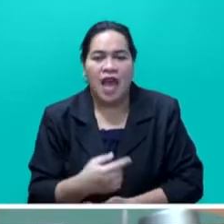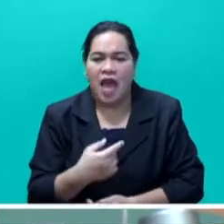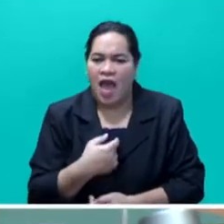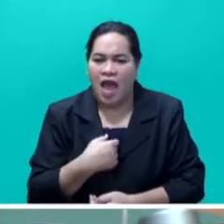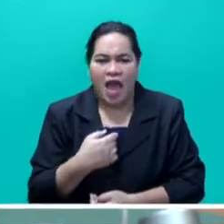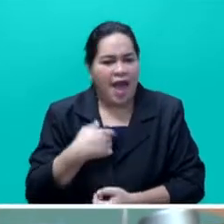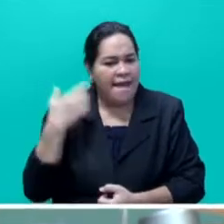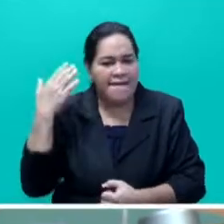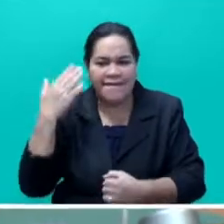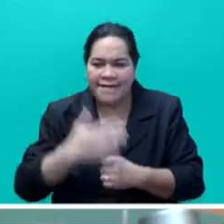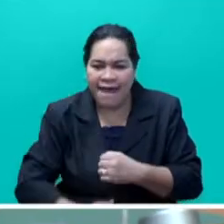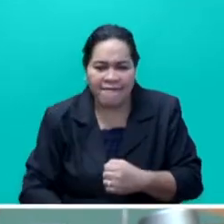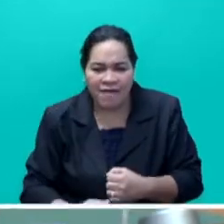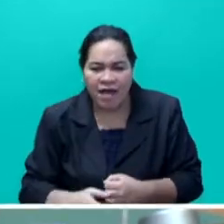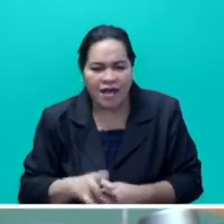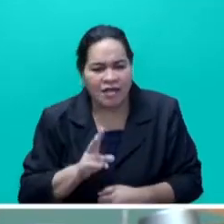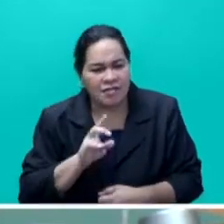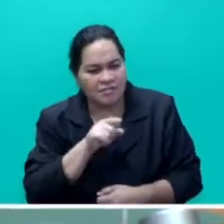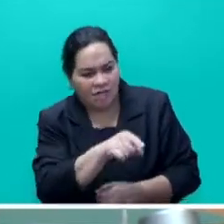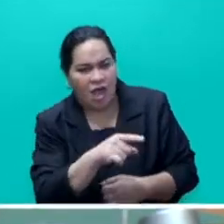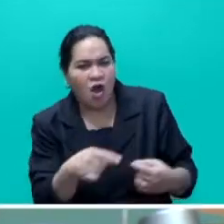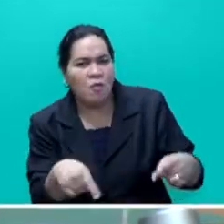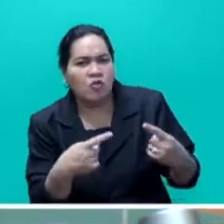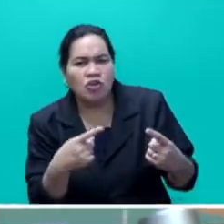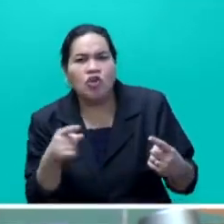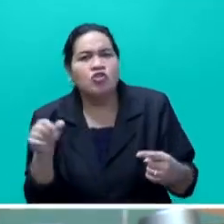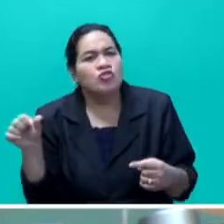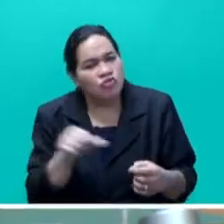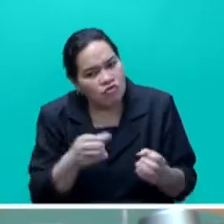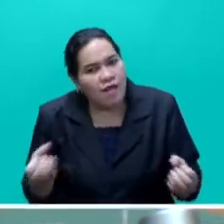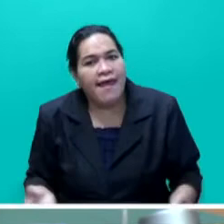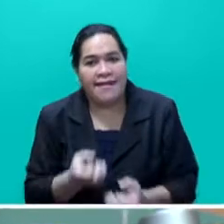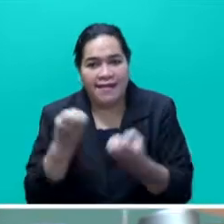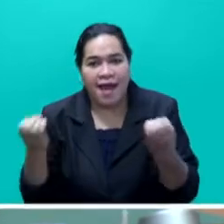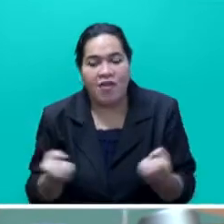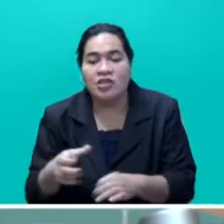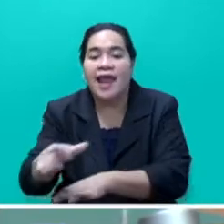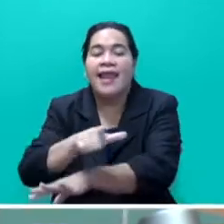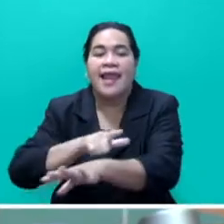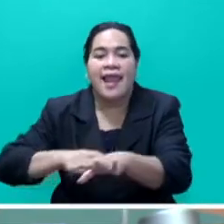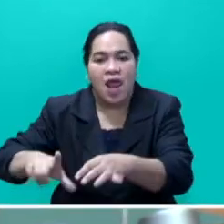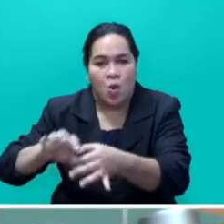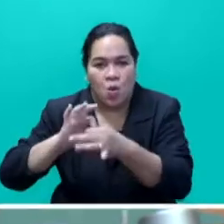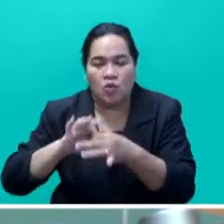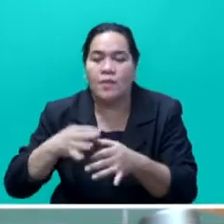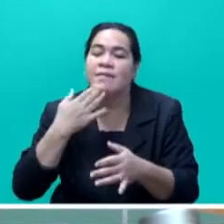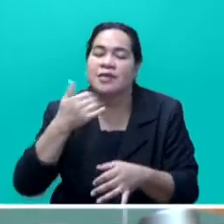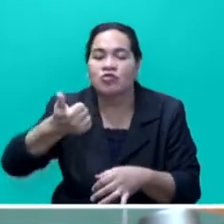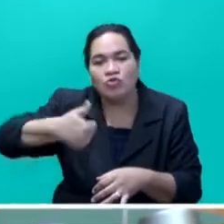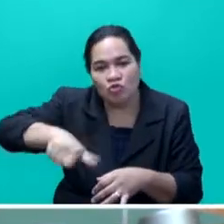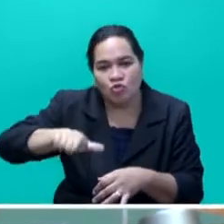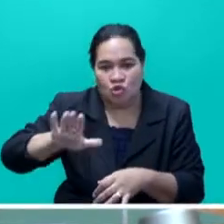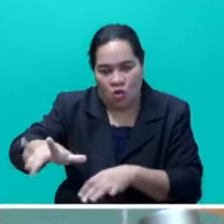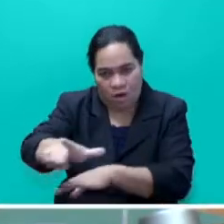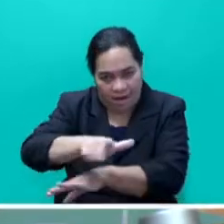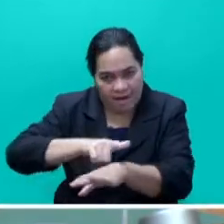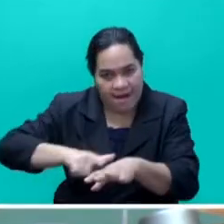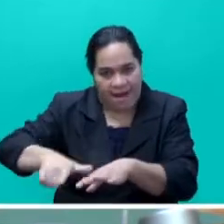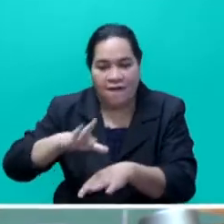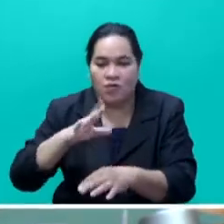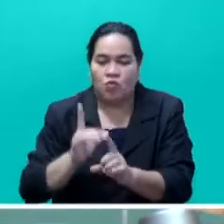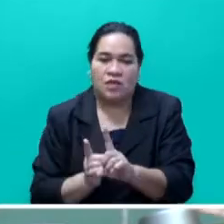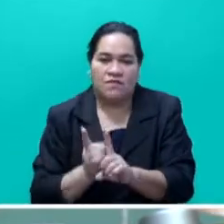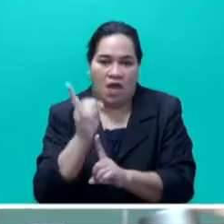seen members from the other side encouraging landowners to utilize their idle land for development of their community.